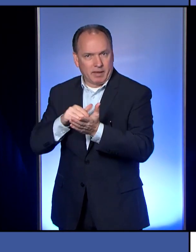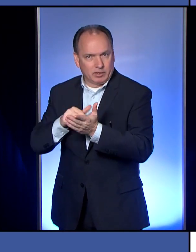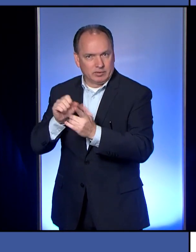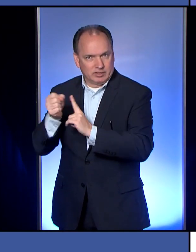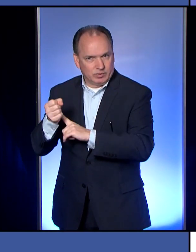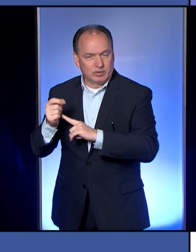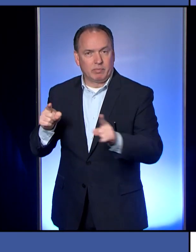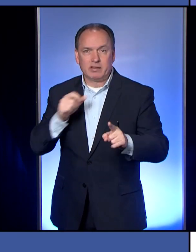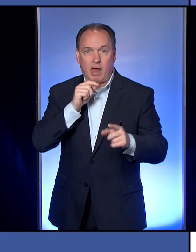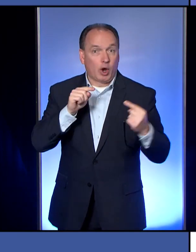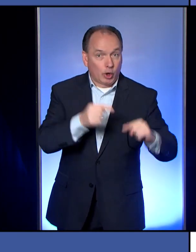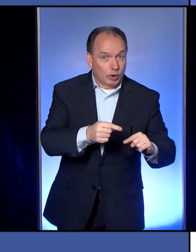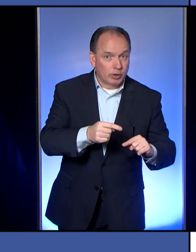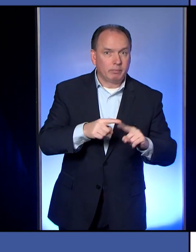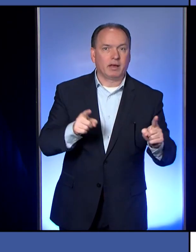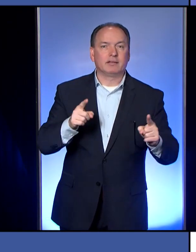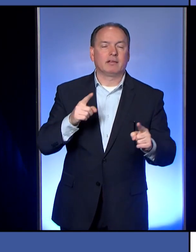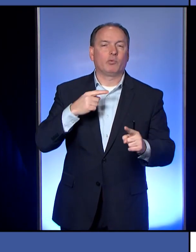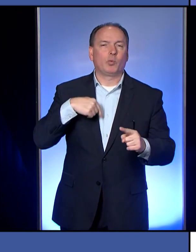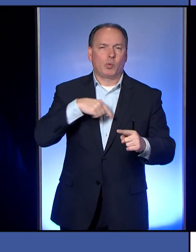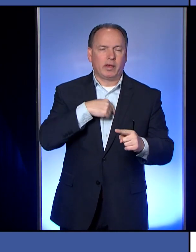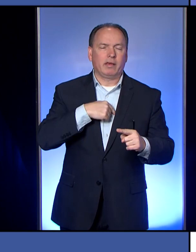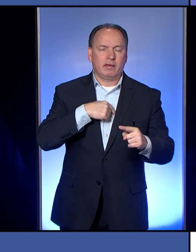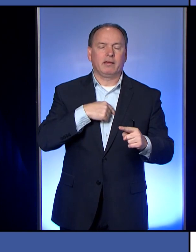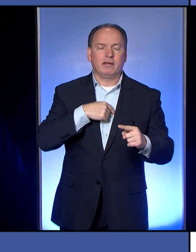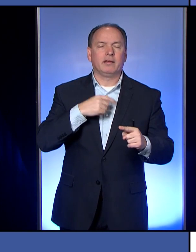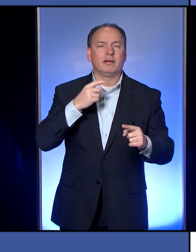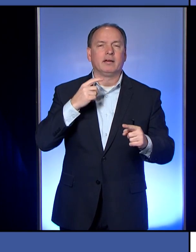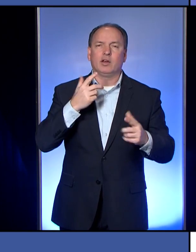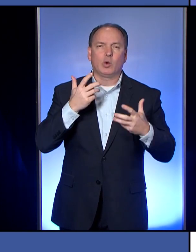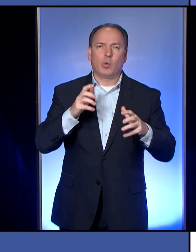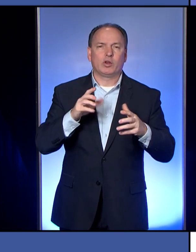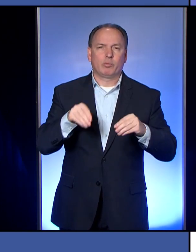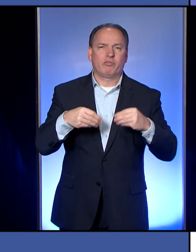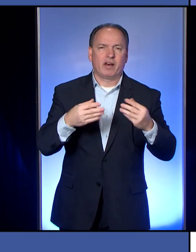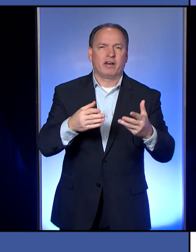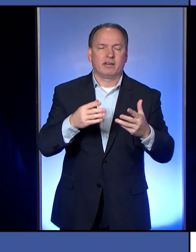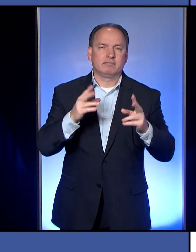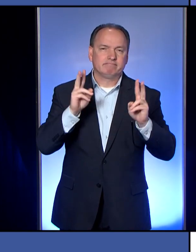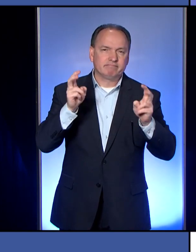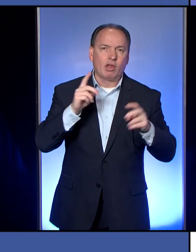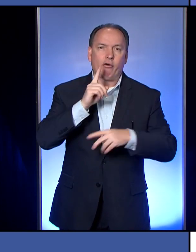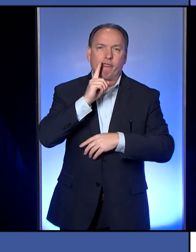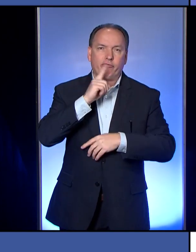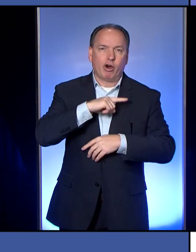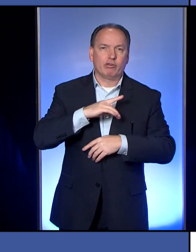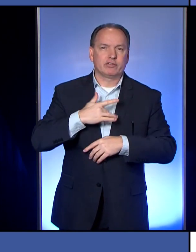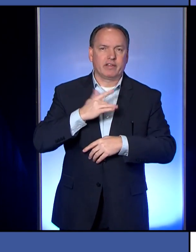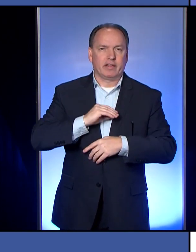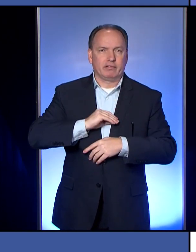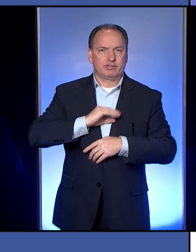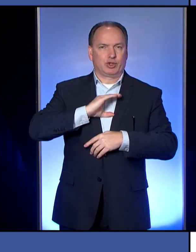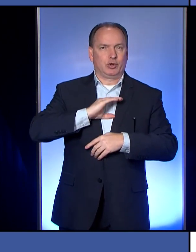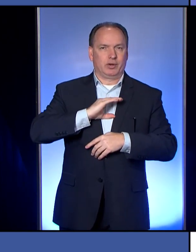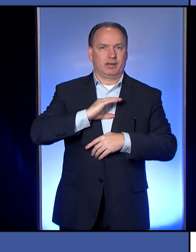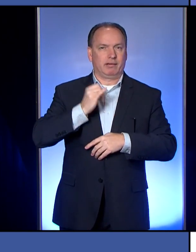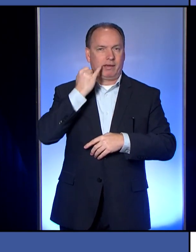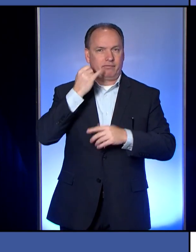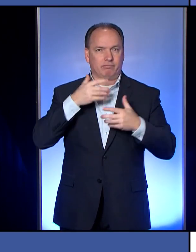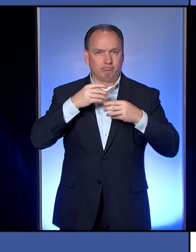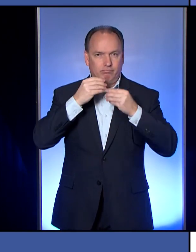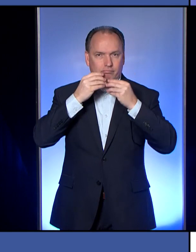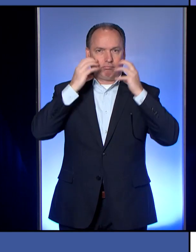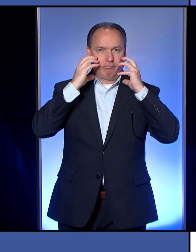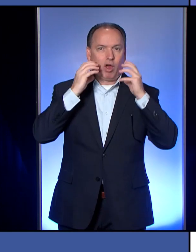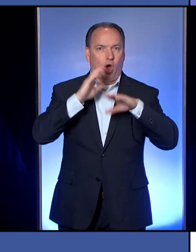the mask. Um, but we didn't want to ever give people a false sense of security with that mask. So the mask should be worn when you're in a low